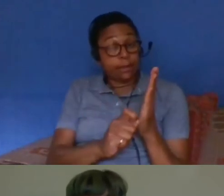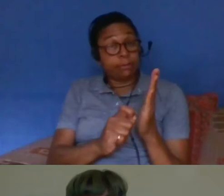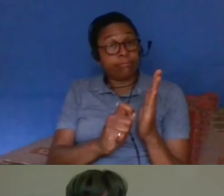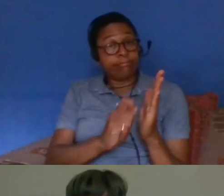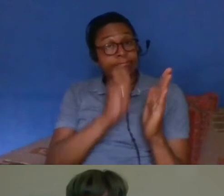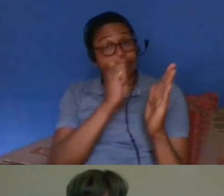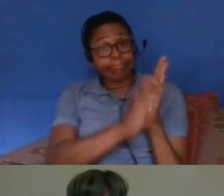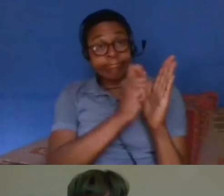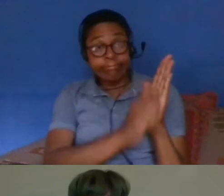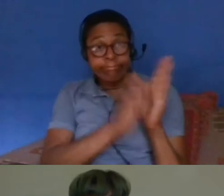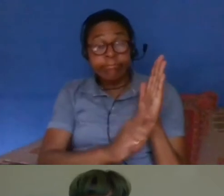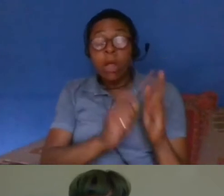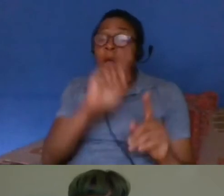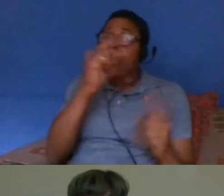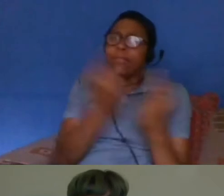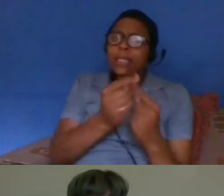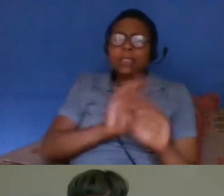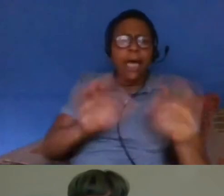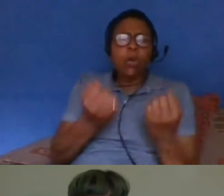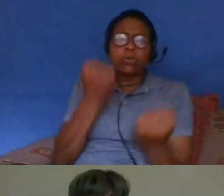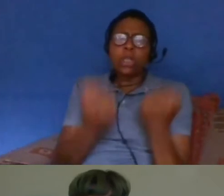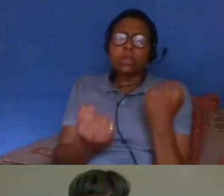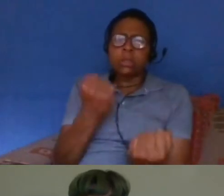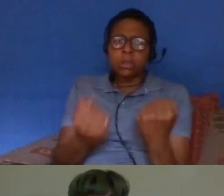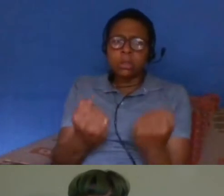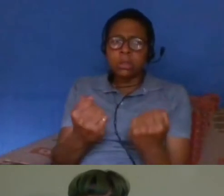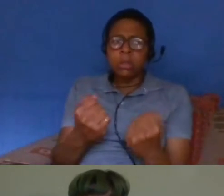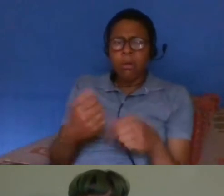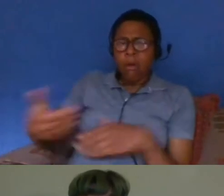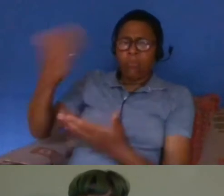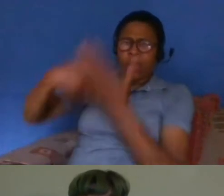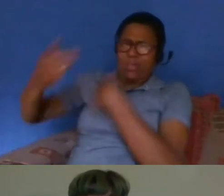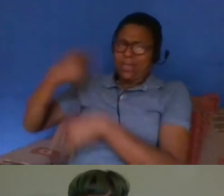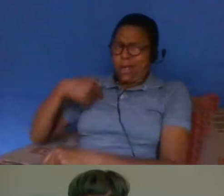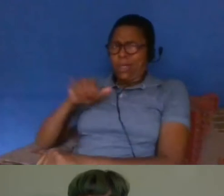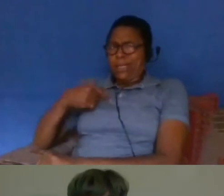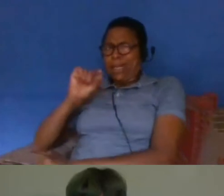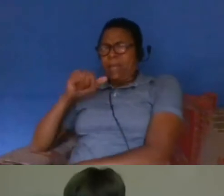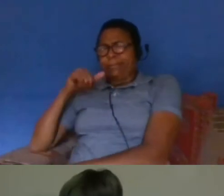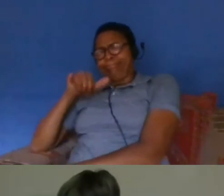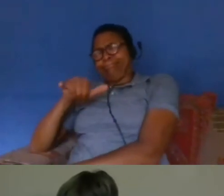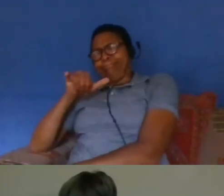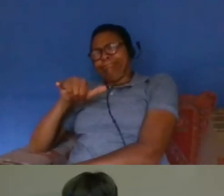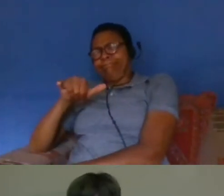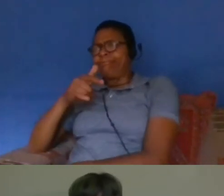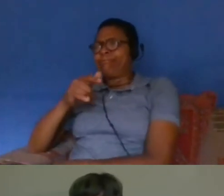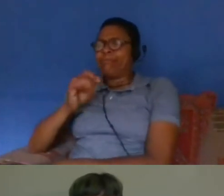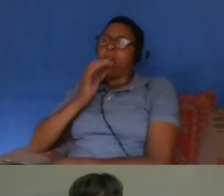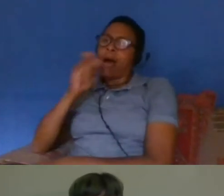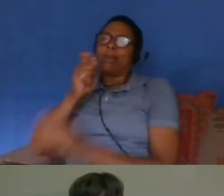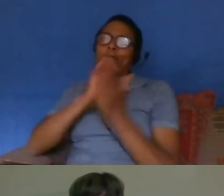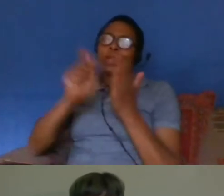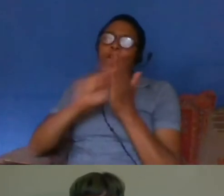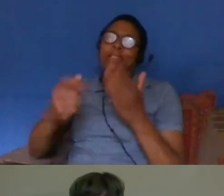and i had in the past always been rather cynical of getting a journalist involved with a case and the